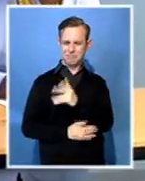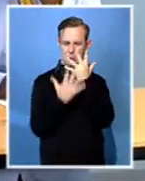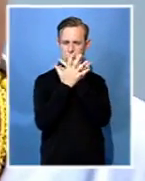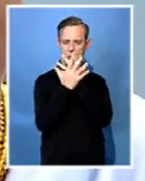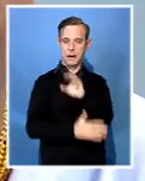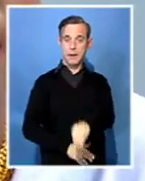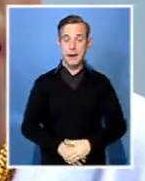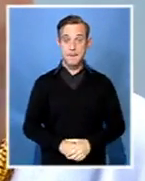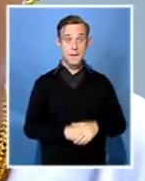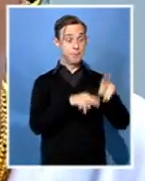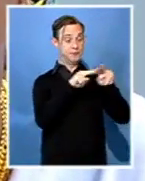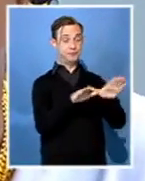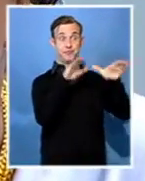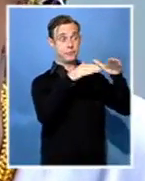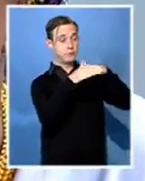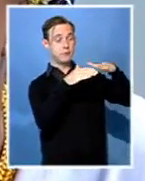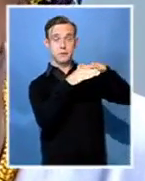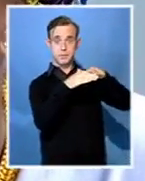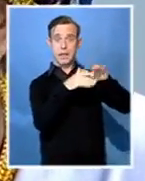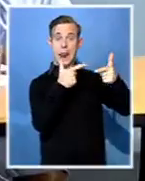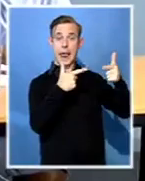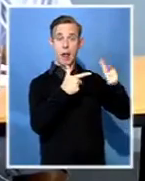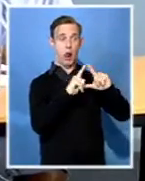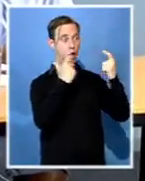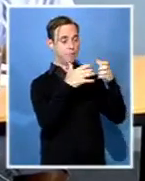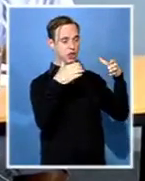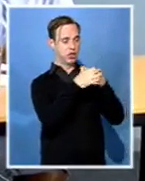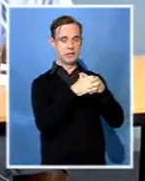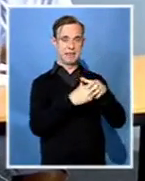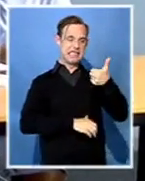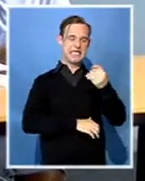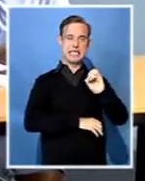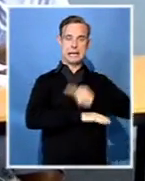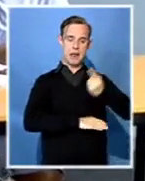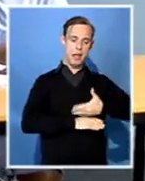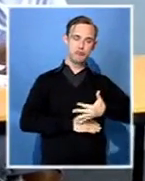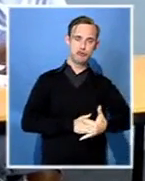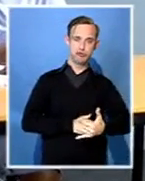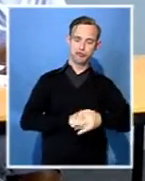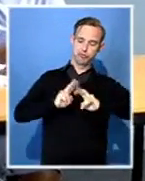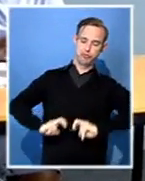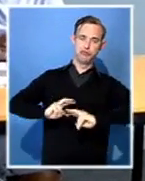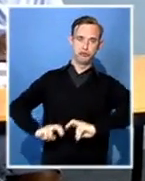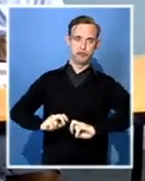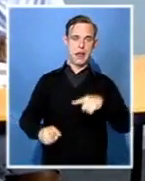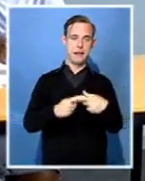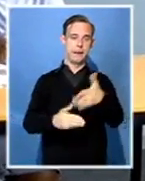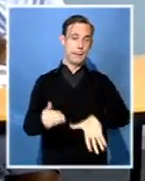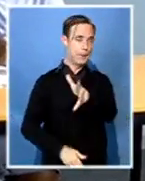The commission has 60 days to conclude its investigation against DeLille. No mawe to Selwanje, SABC News, Cape